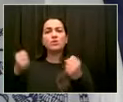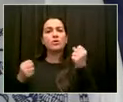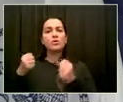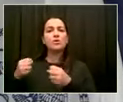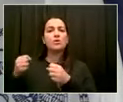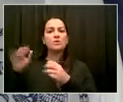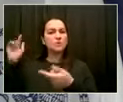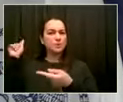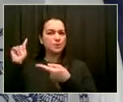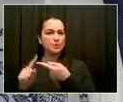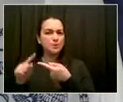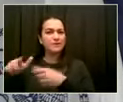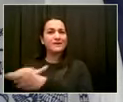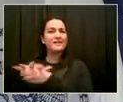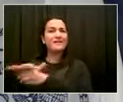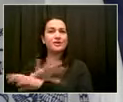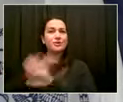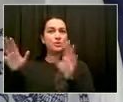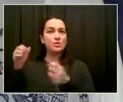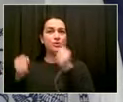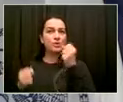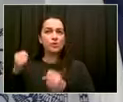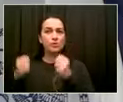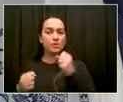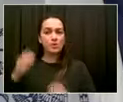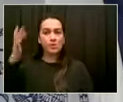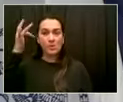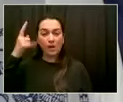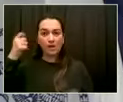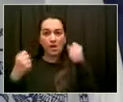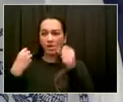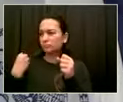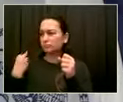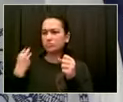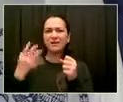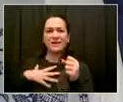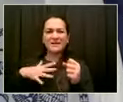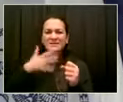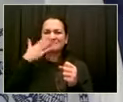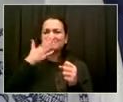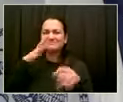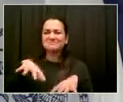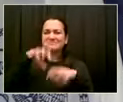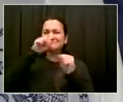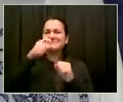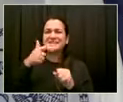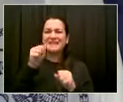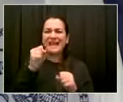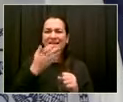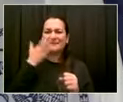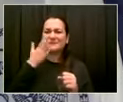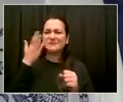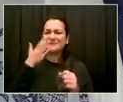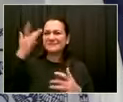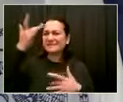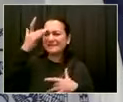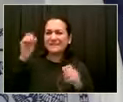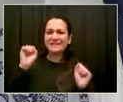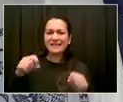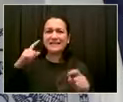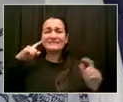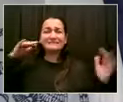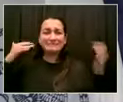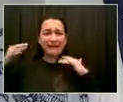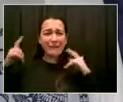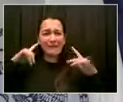crashes caused by cars and car drivers. In my extensive back and forth with the Health Department press office, I have not been made aware of anything